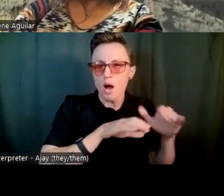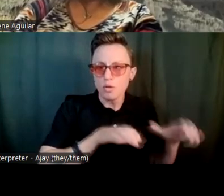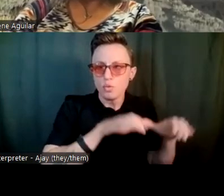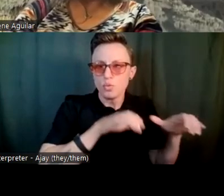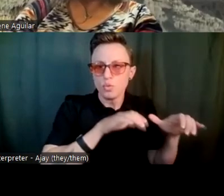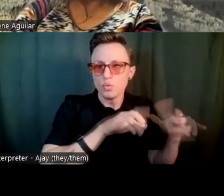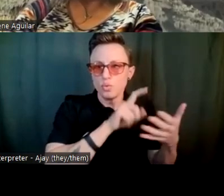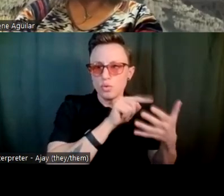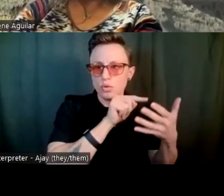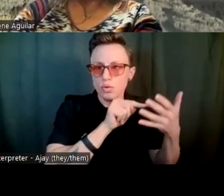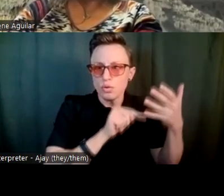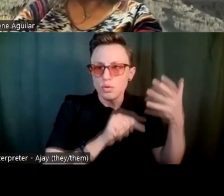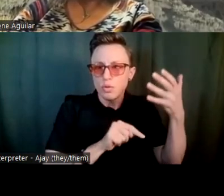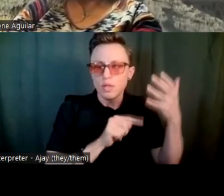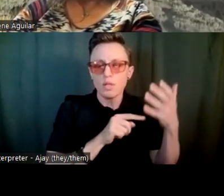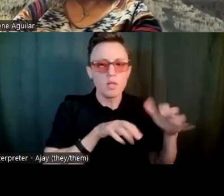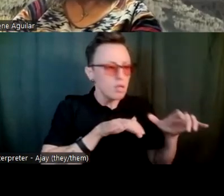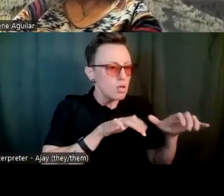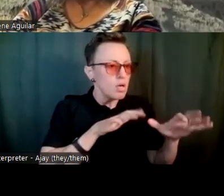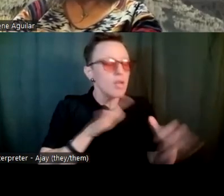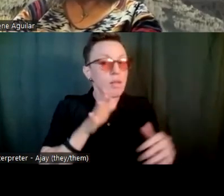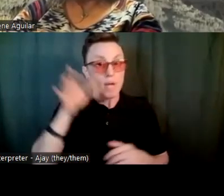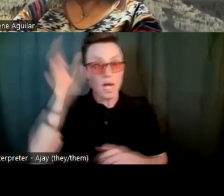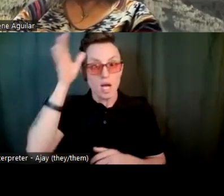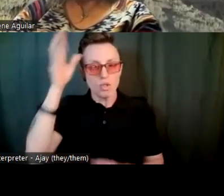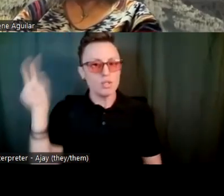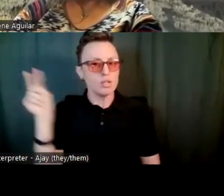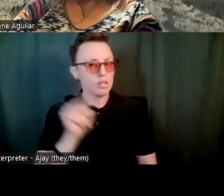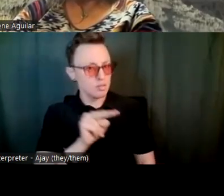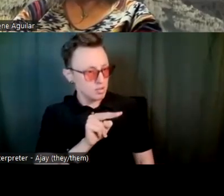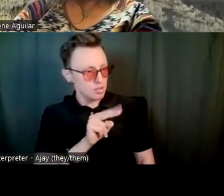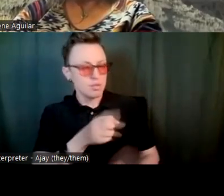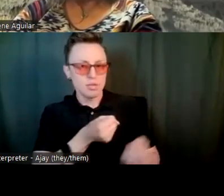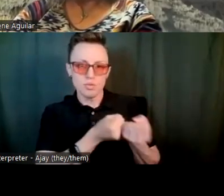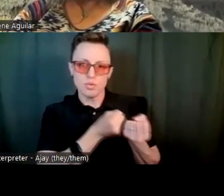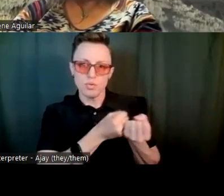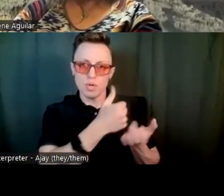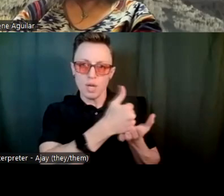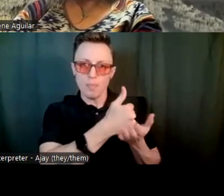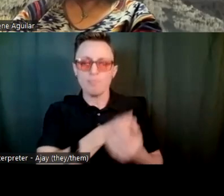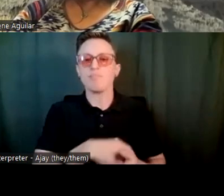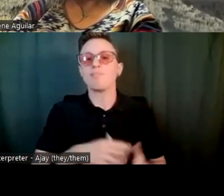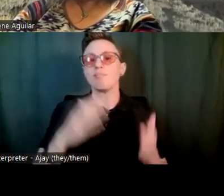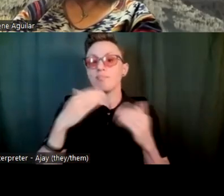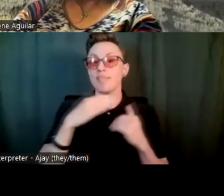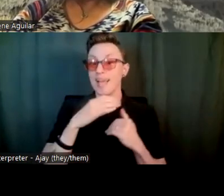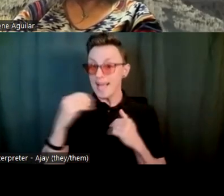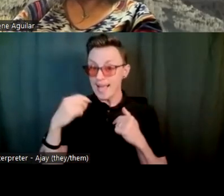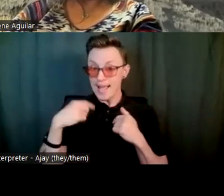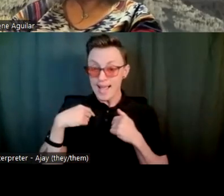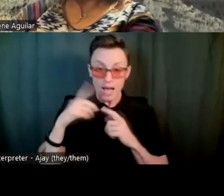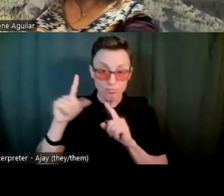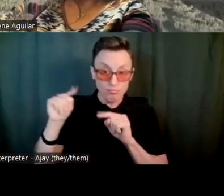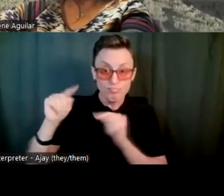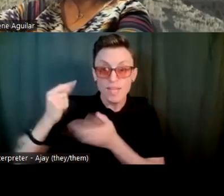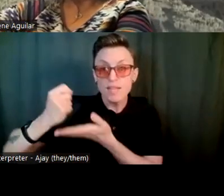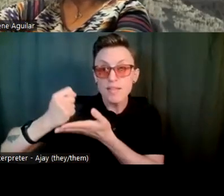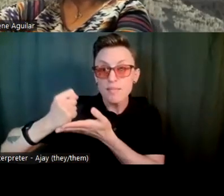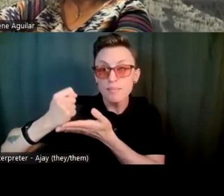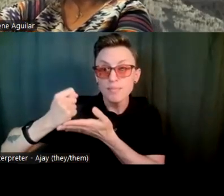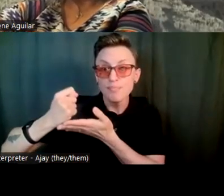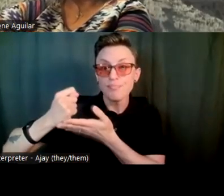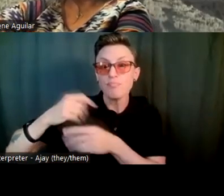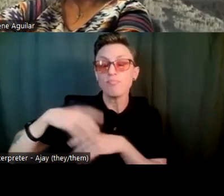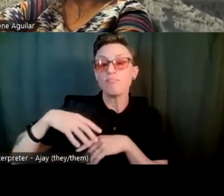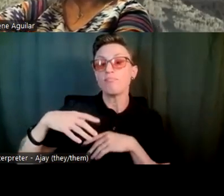with things with my kids. And I also participated in therapy, um, actually